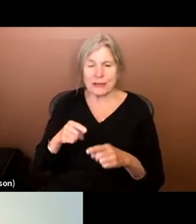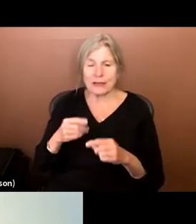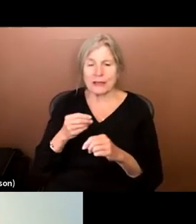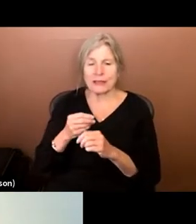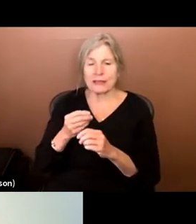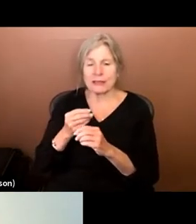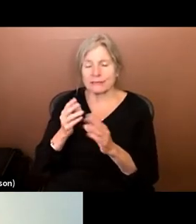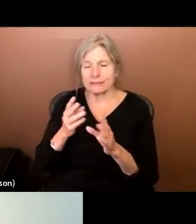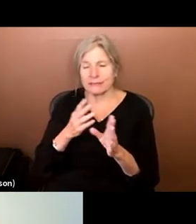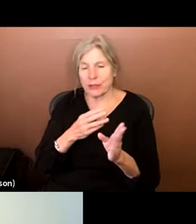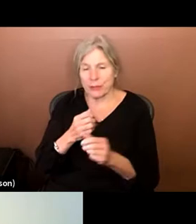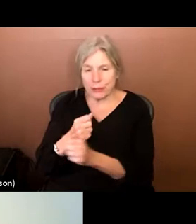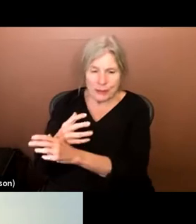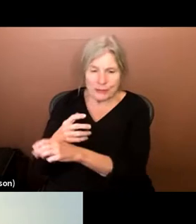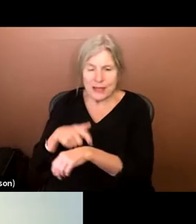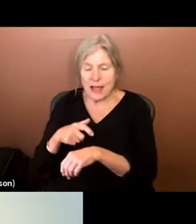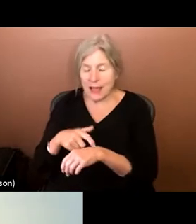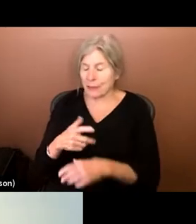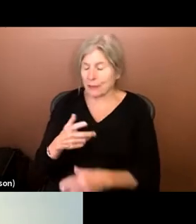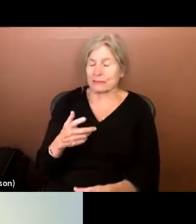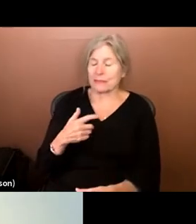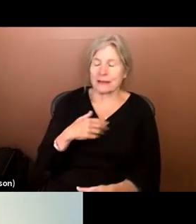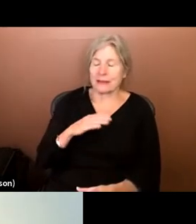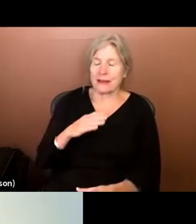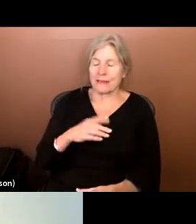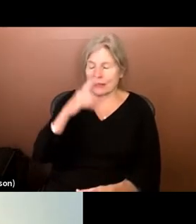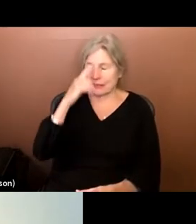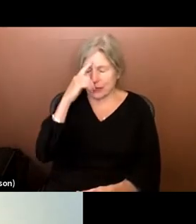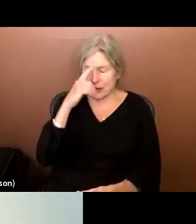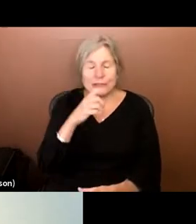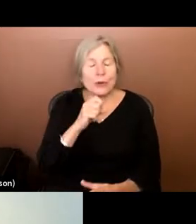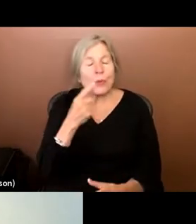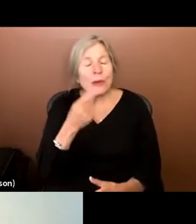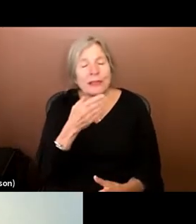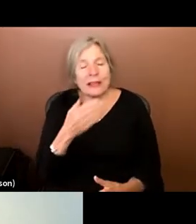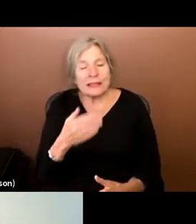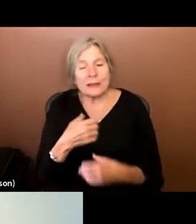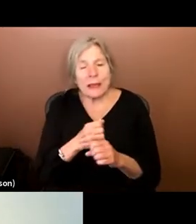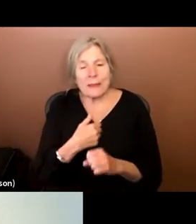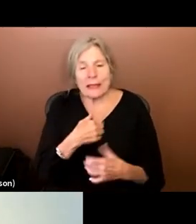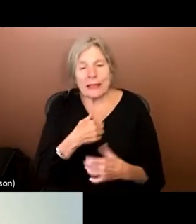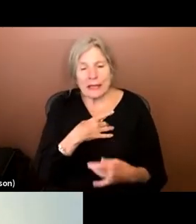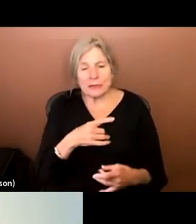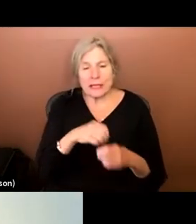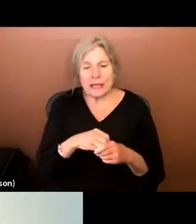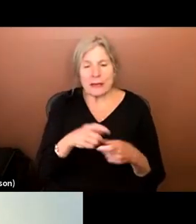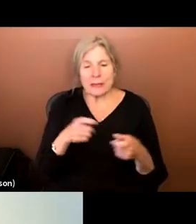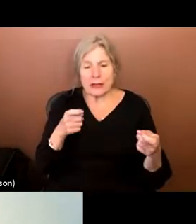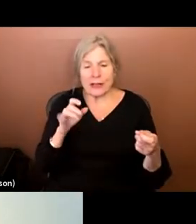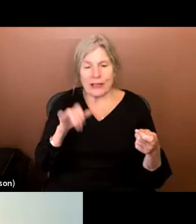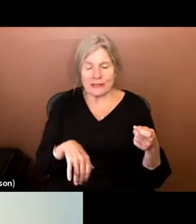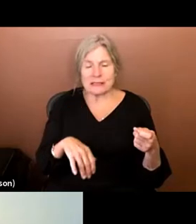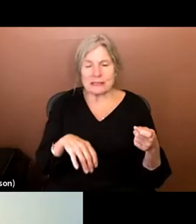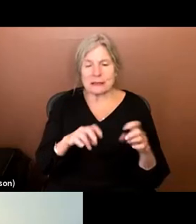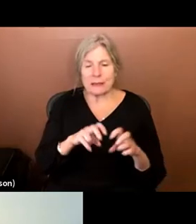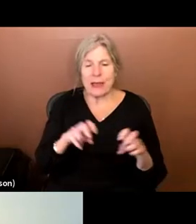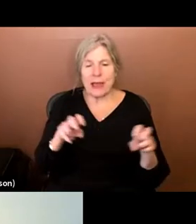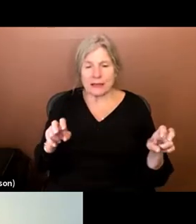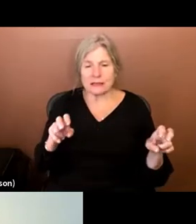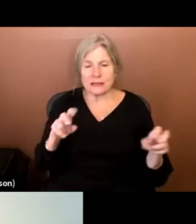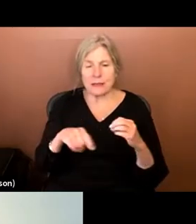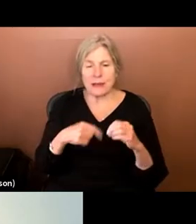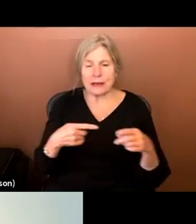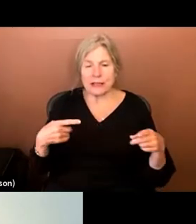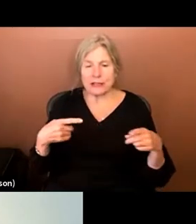considered. So, one of the things that made me interested in moderating this particular panel is all about